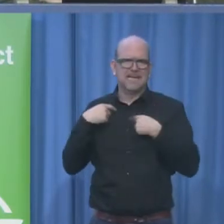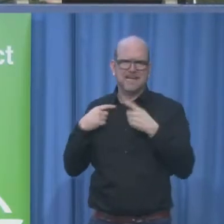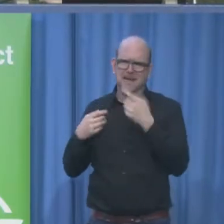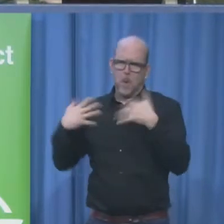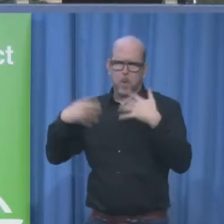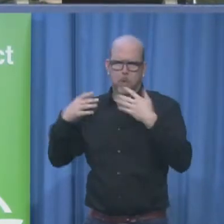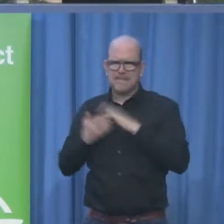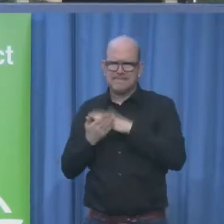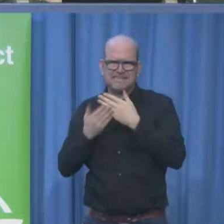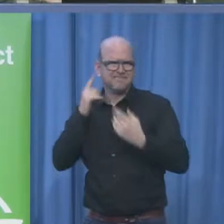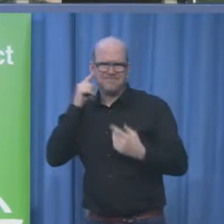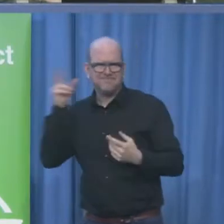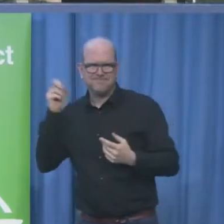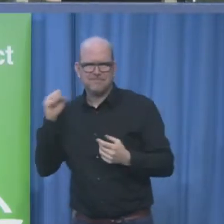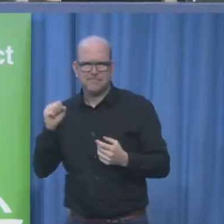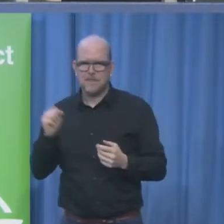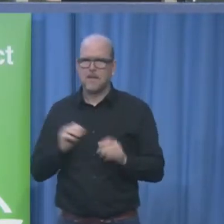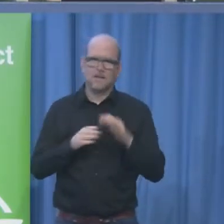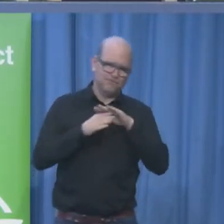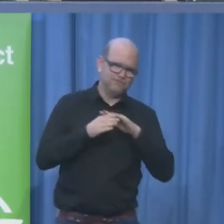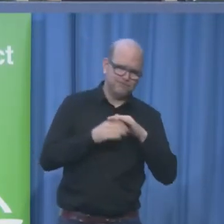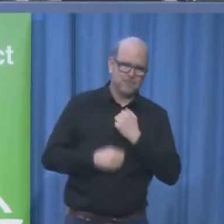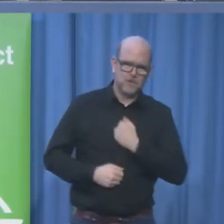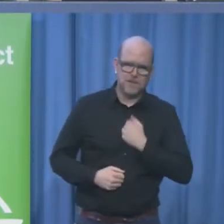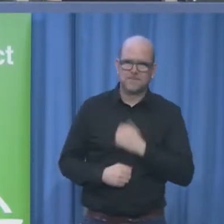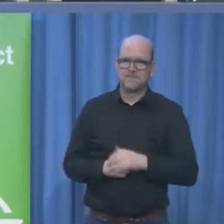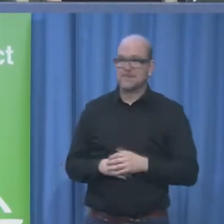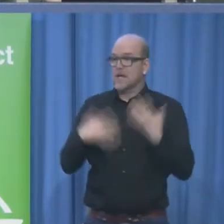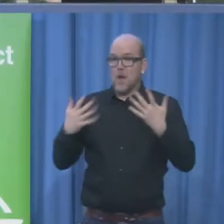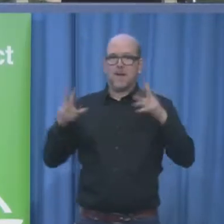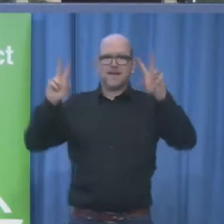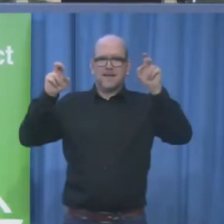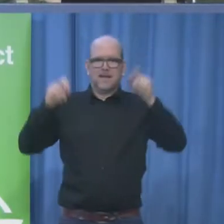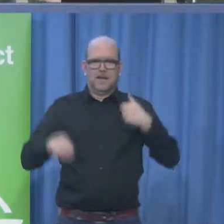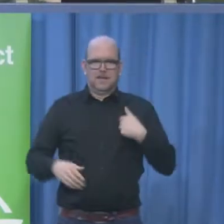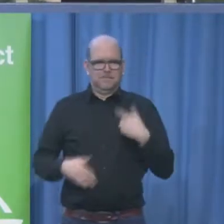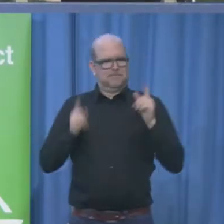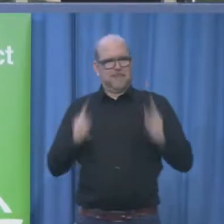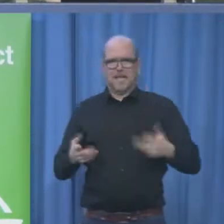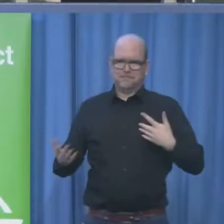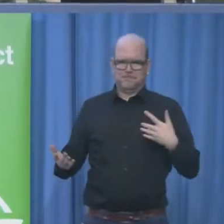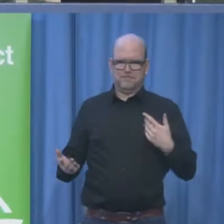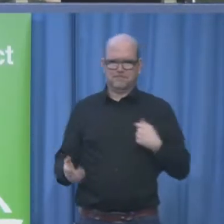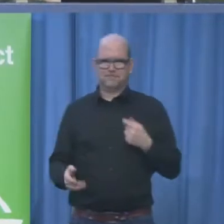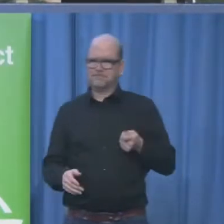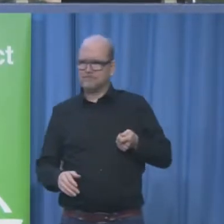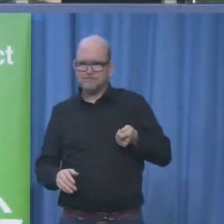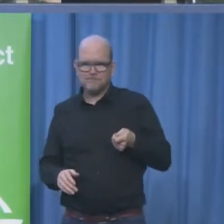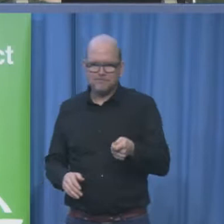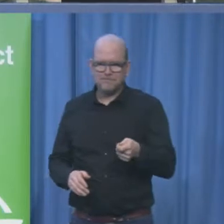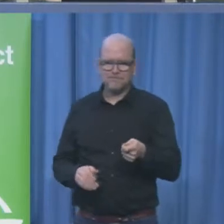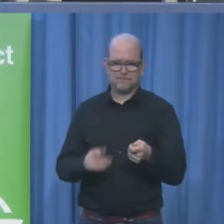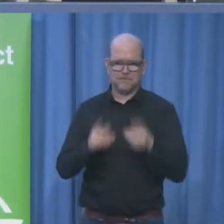machines you've got to bring your own earphones which means that the first task will almost certainly be untangling your earphones